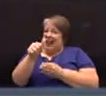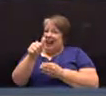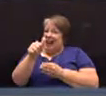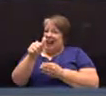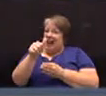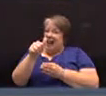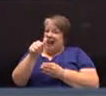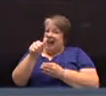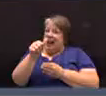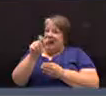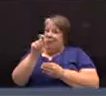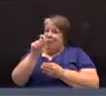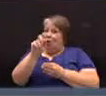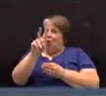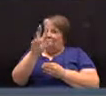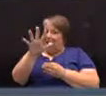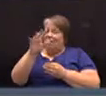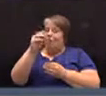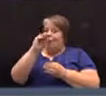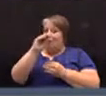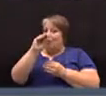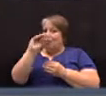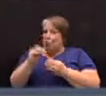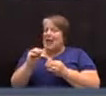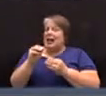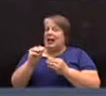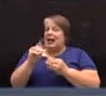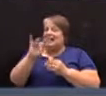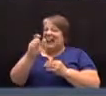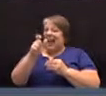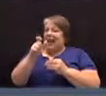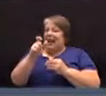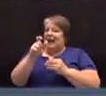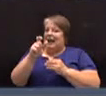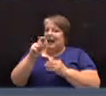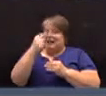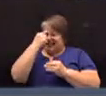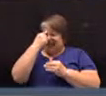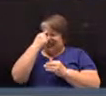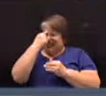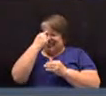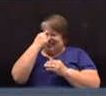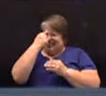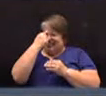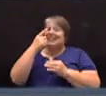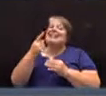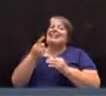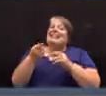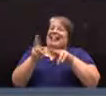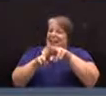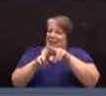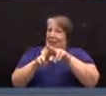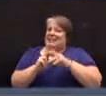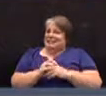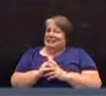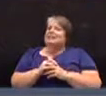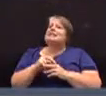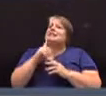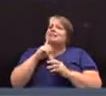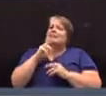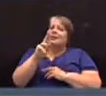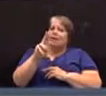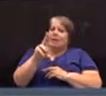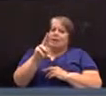.25 cents tax increase. The other point that you made related to utility rates, which is true,